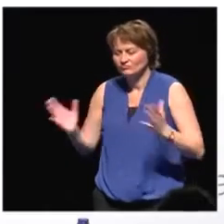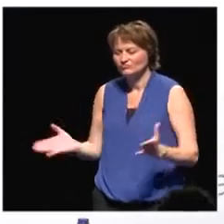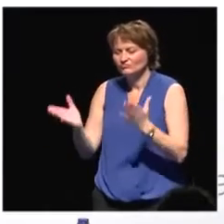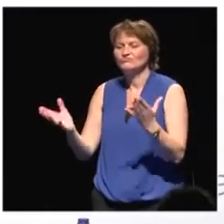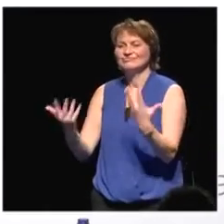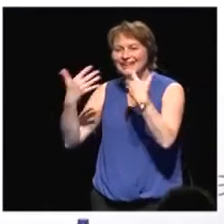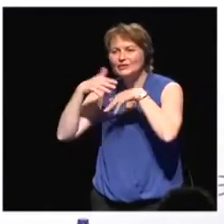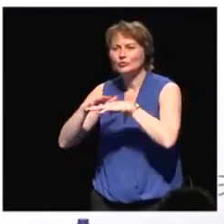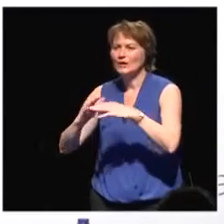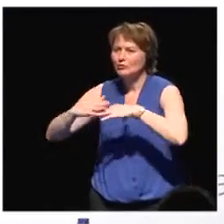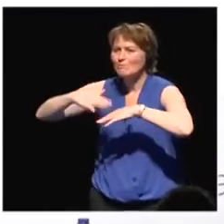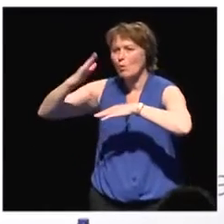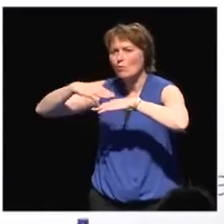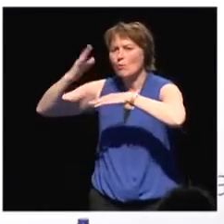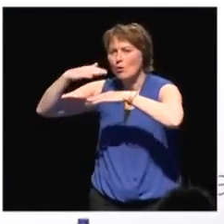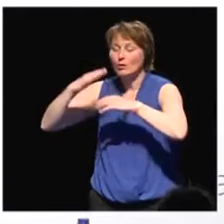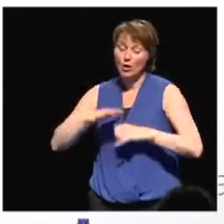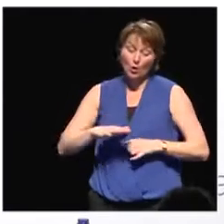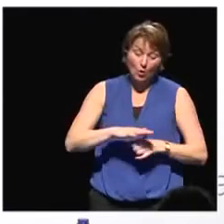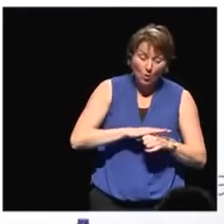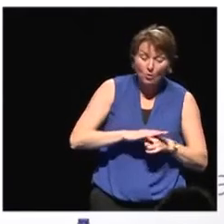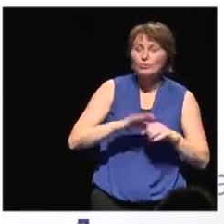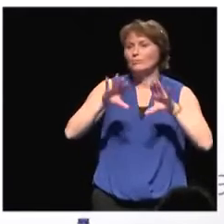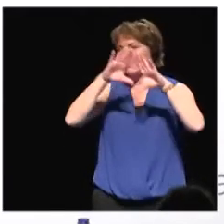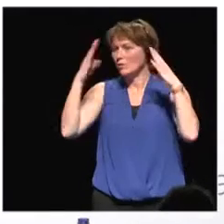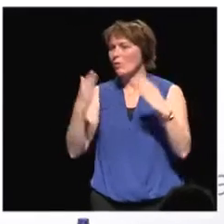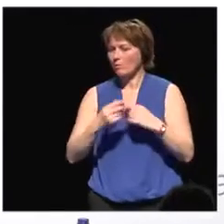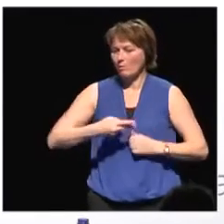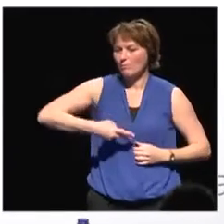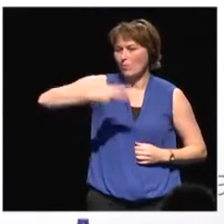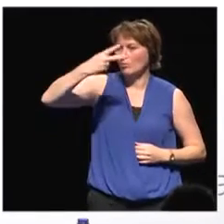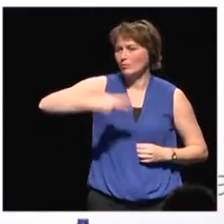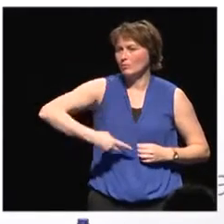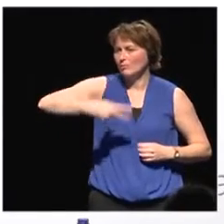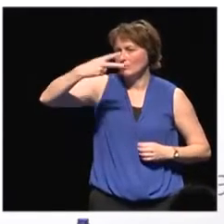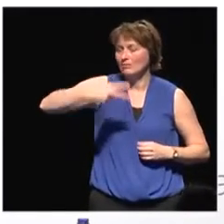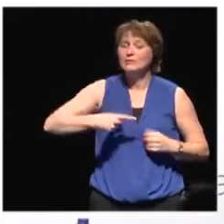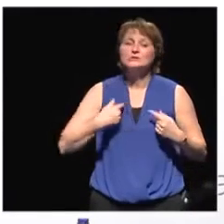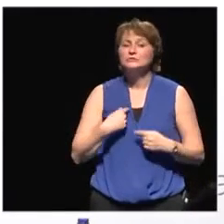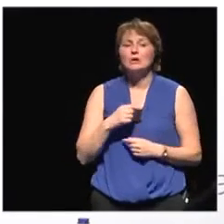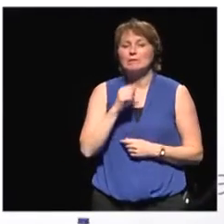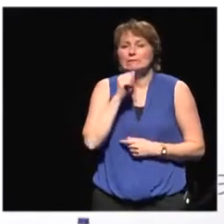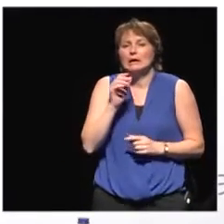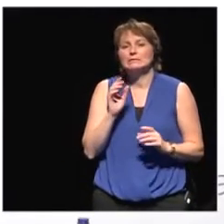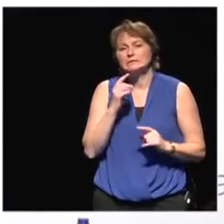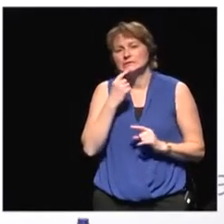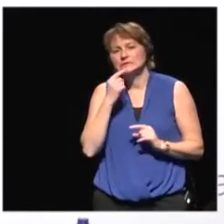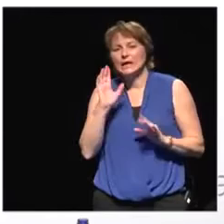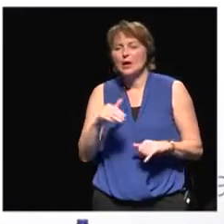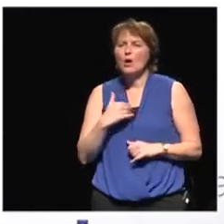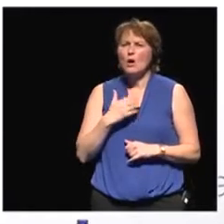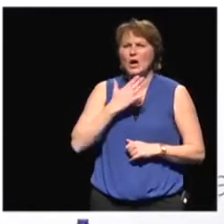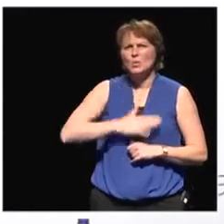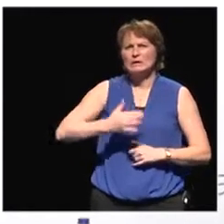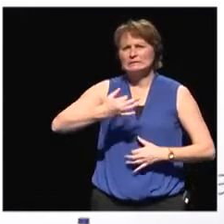at the local and at the global level. So, in essence, it's not just enough to want justice